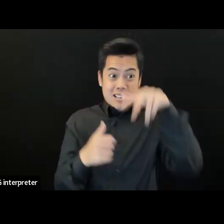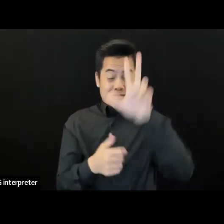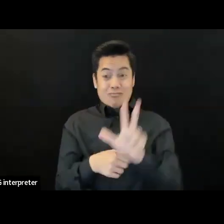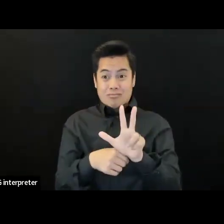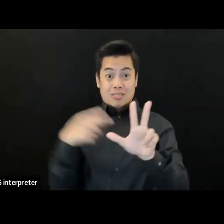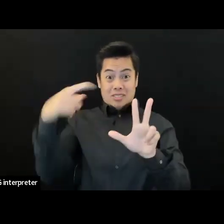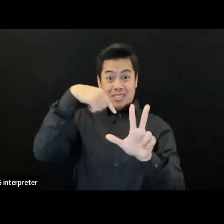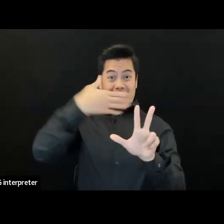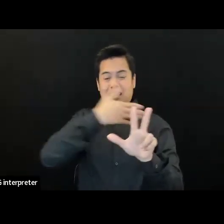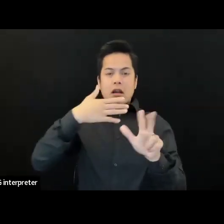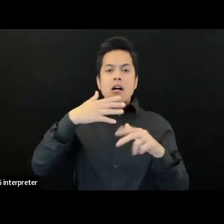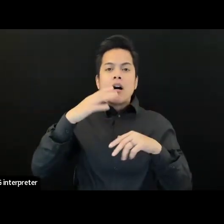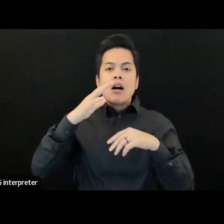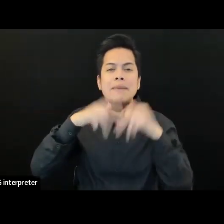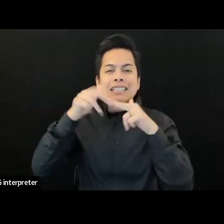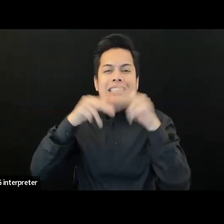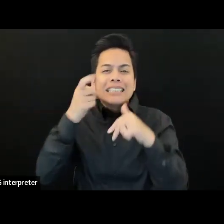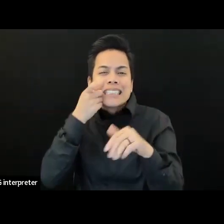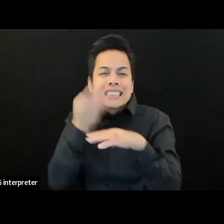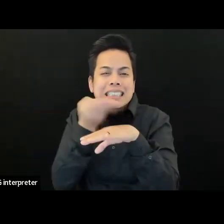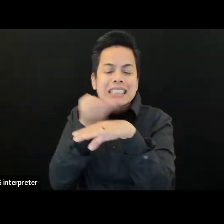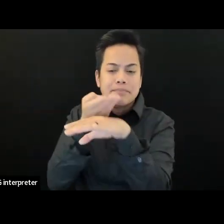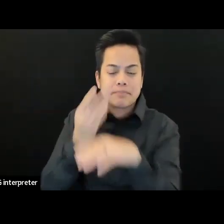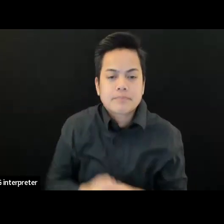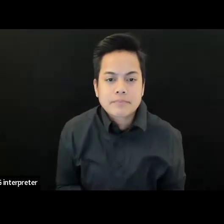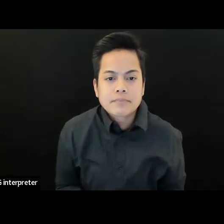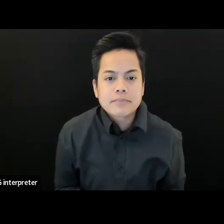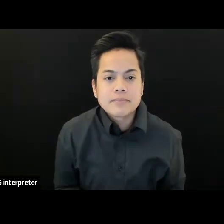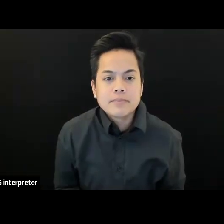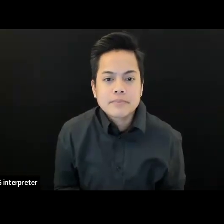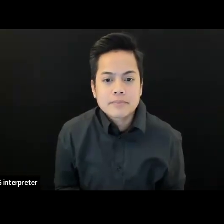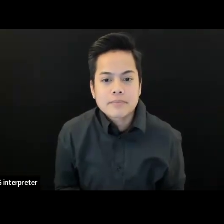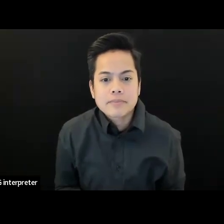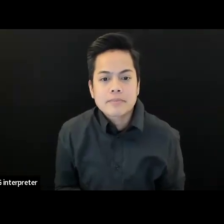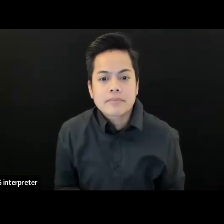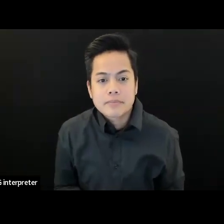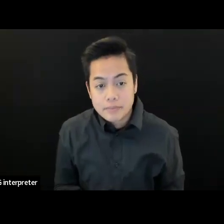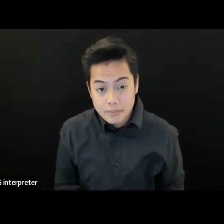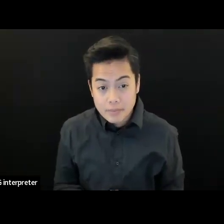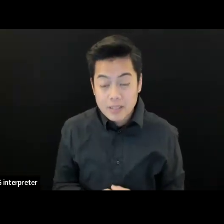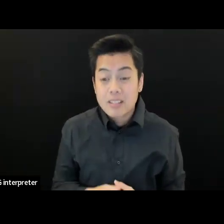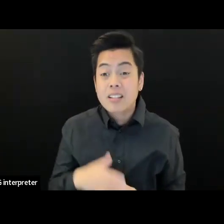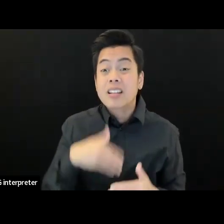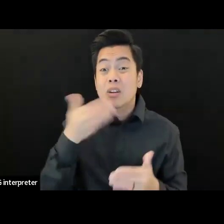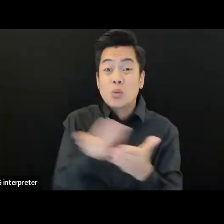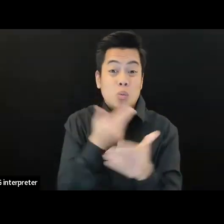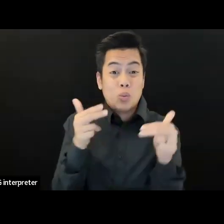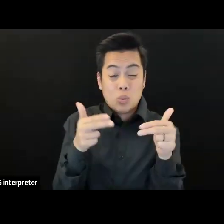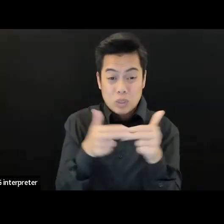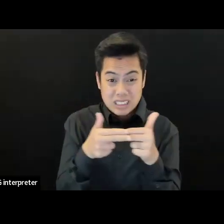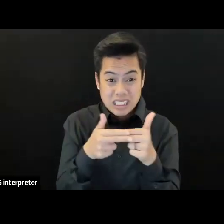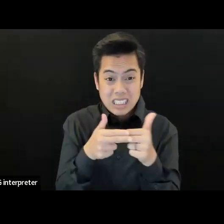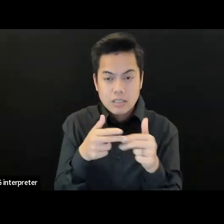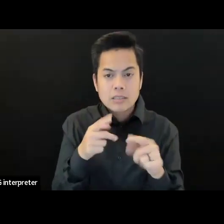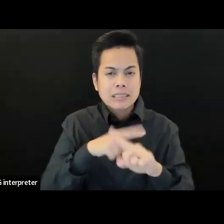And here we have another image on this next slide that shows one of our